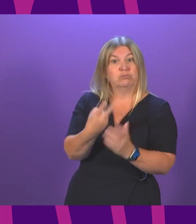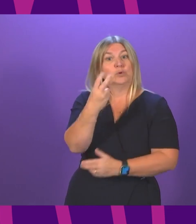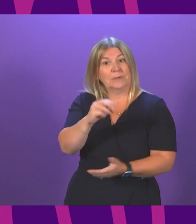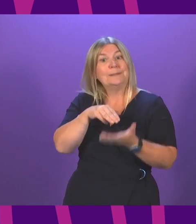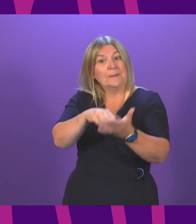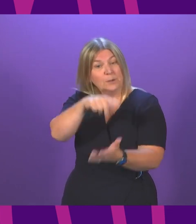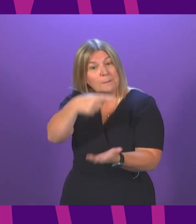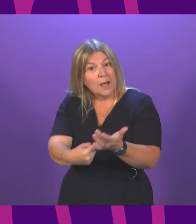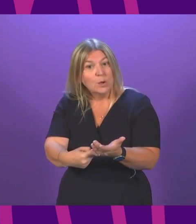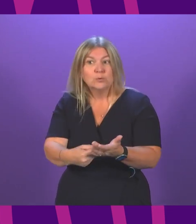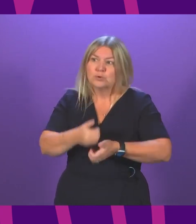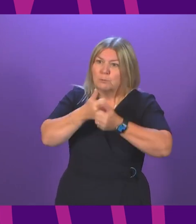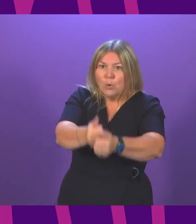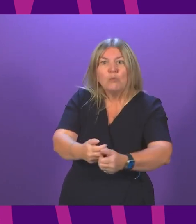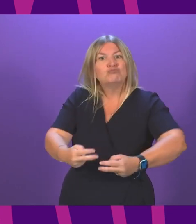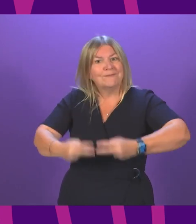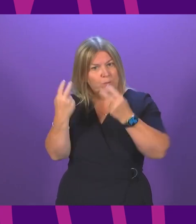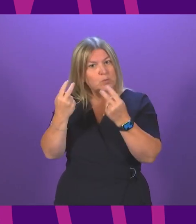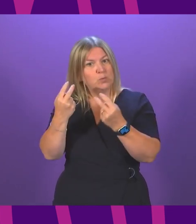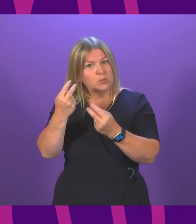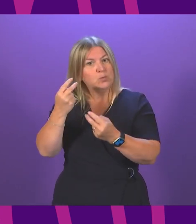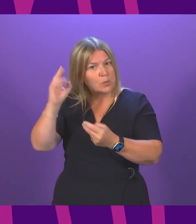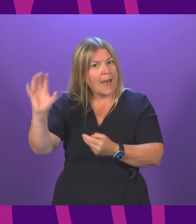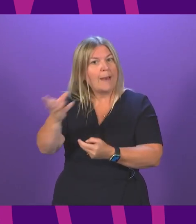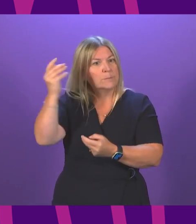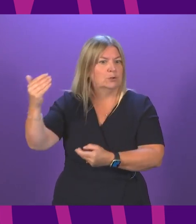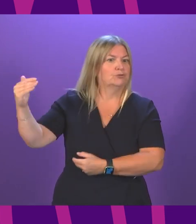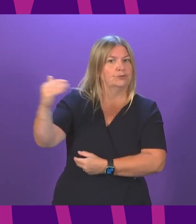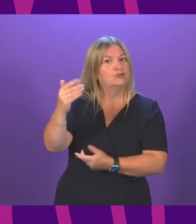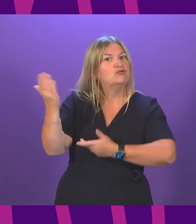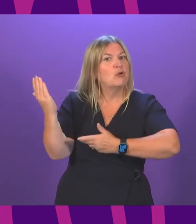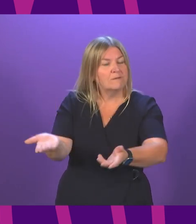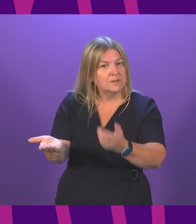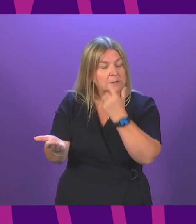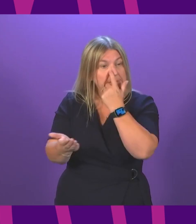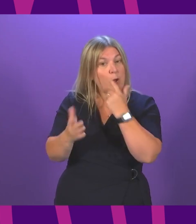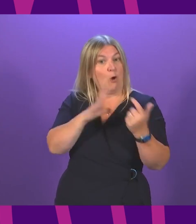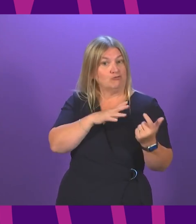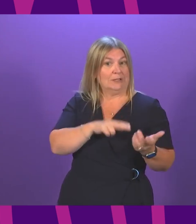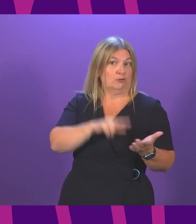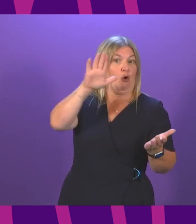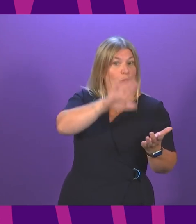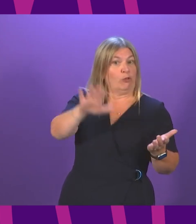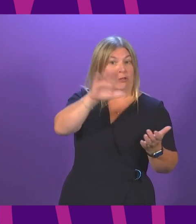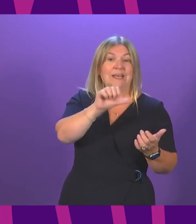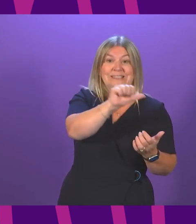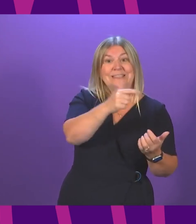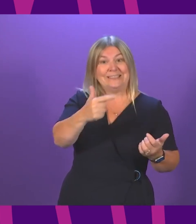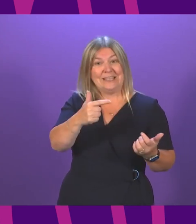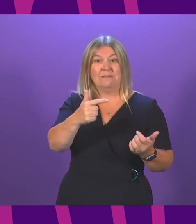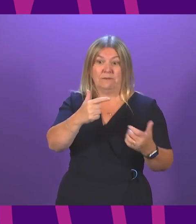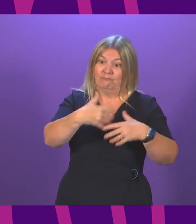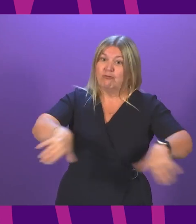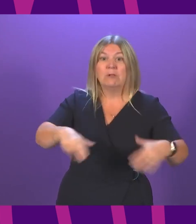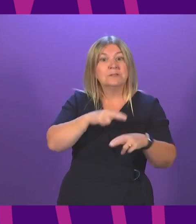of the Scottish Ambulance Service. So what I said is in the north of Scotland, this has already resulted in 67 extra frontline staff, a mixture